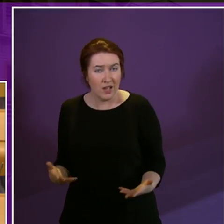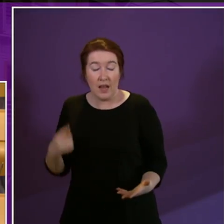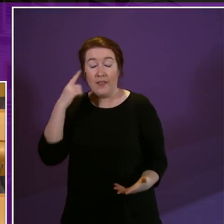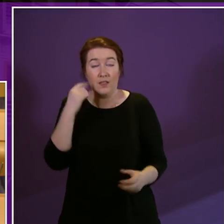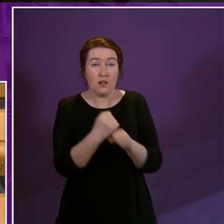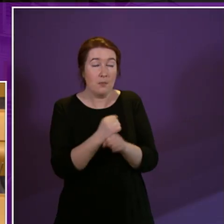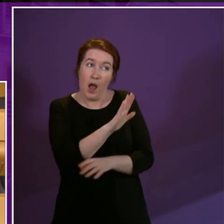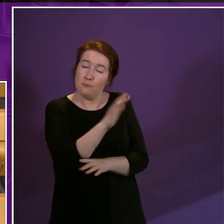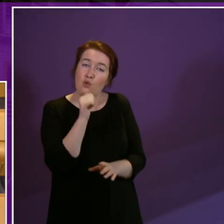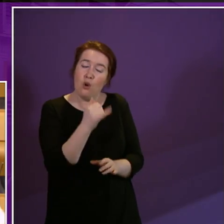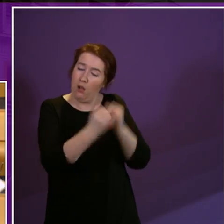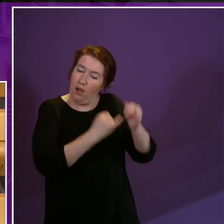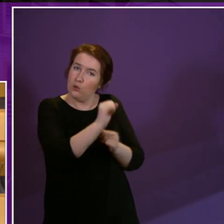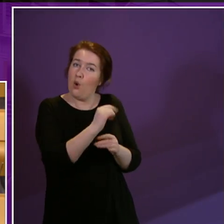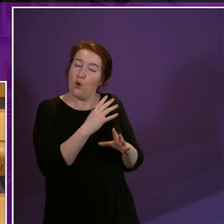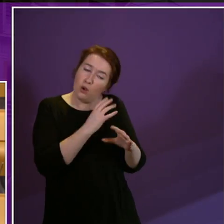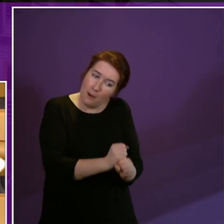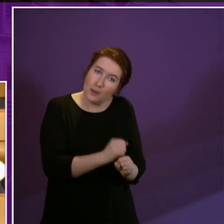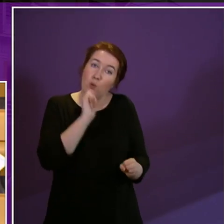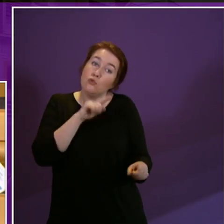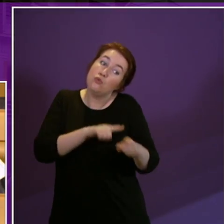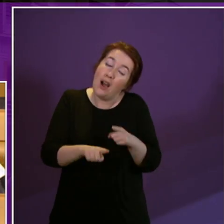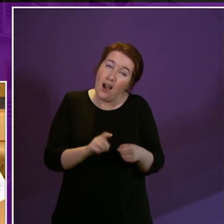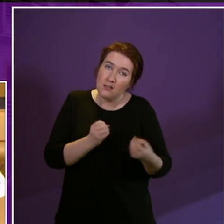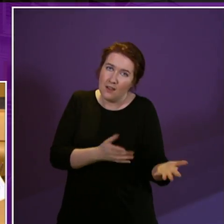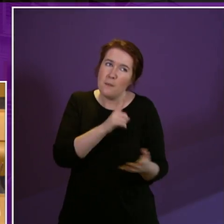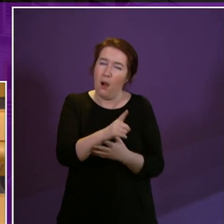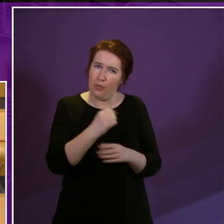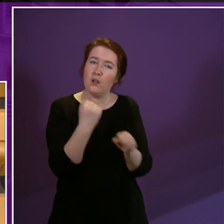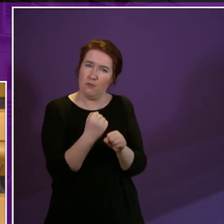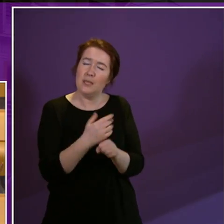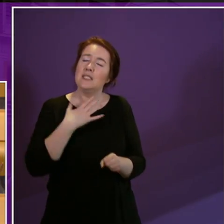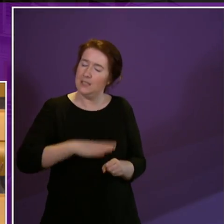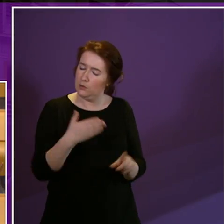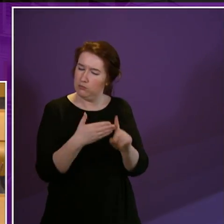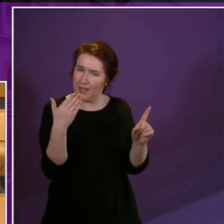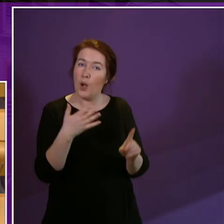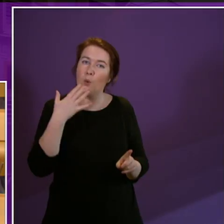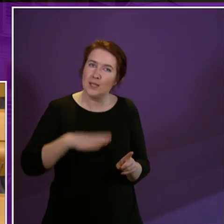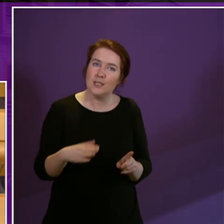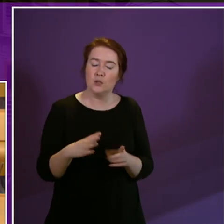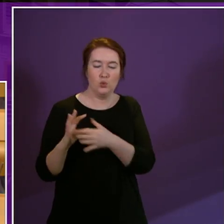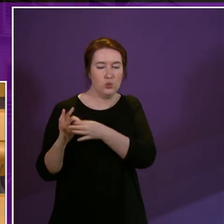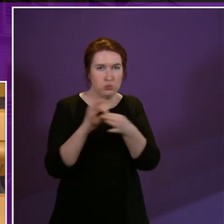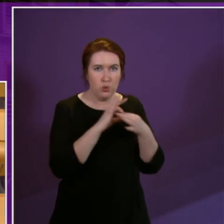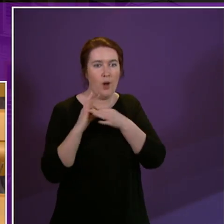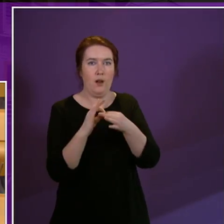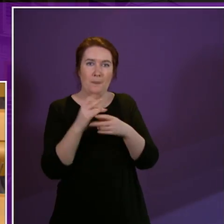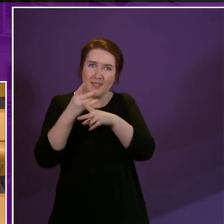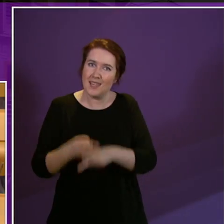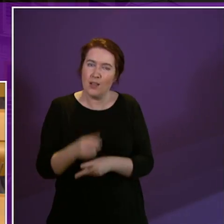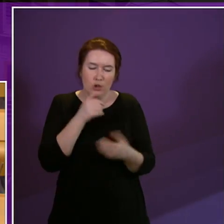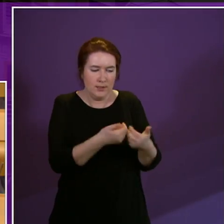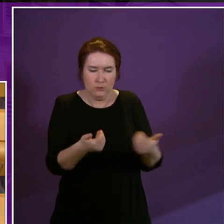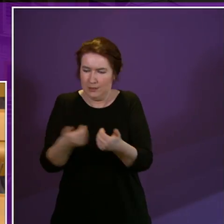doubting their commitment to being able to try and deliver this but the government need to recognise that we need joined up care, need